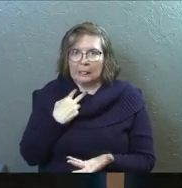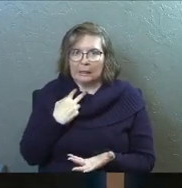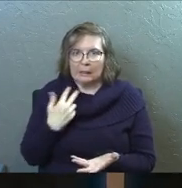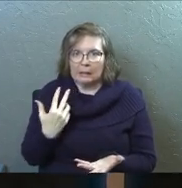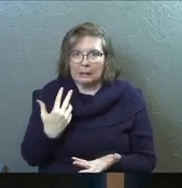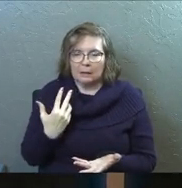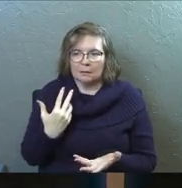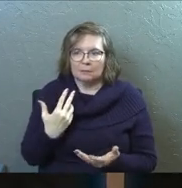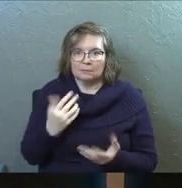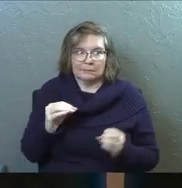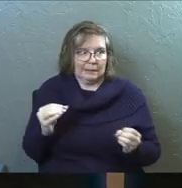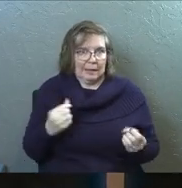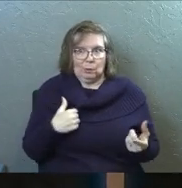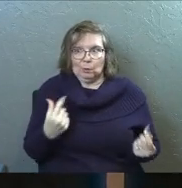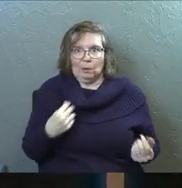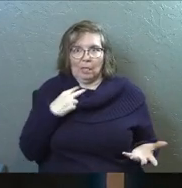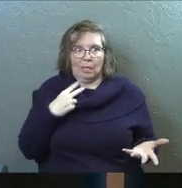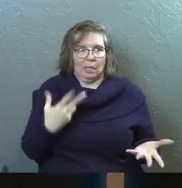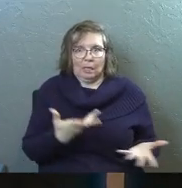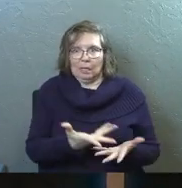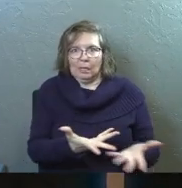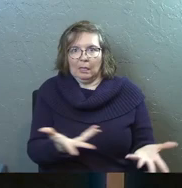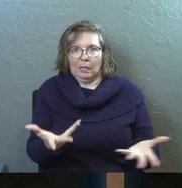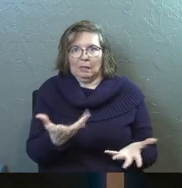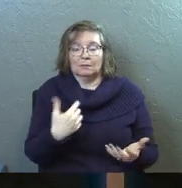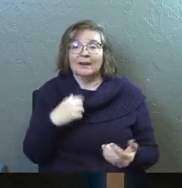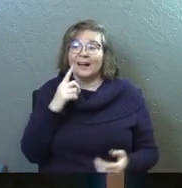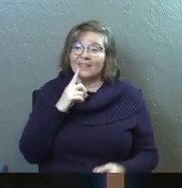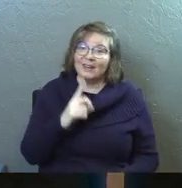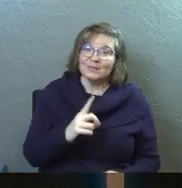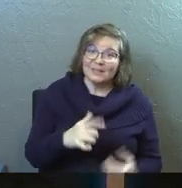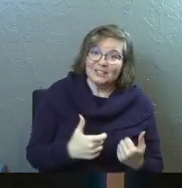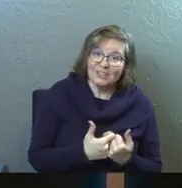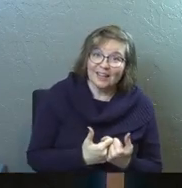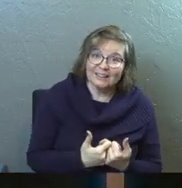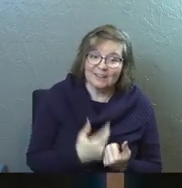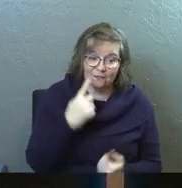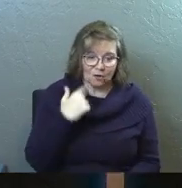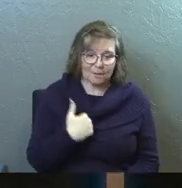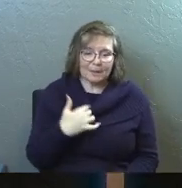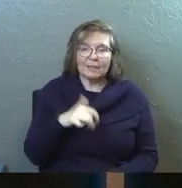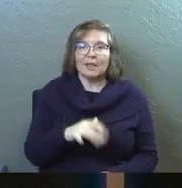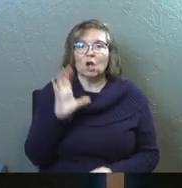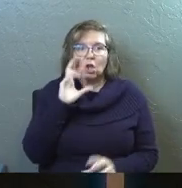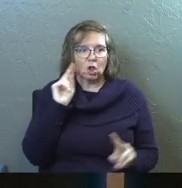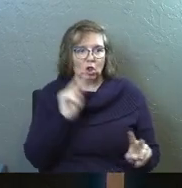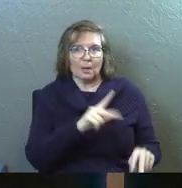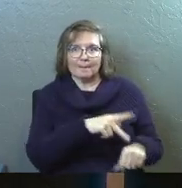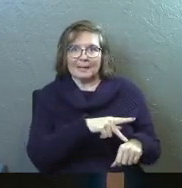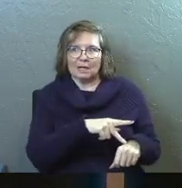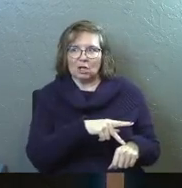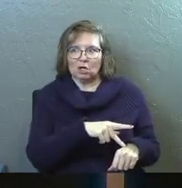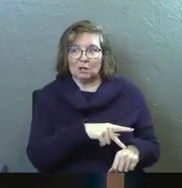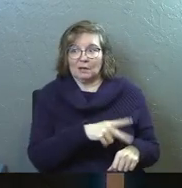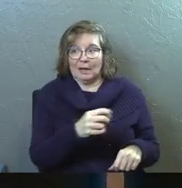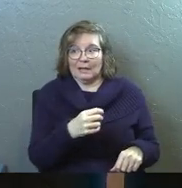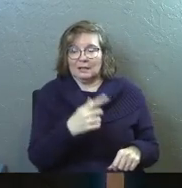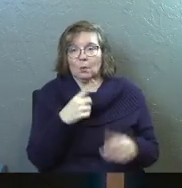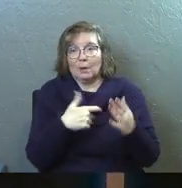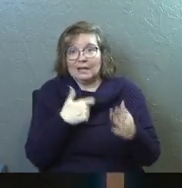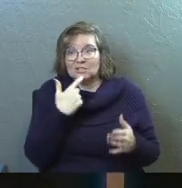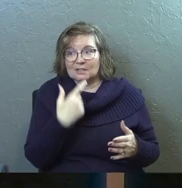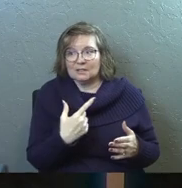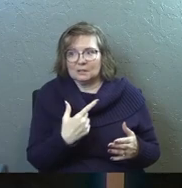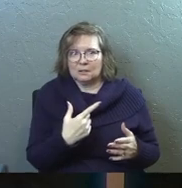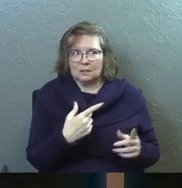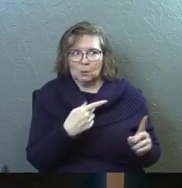Like, there's nothing we can do. And I think that's really challenging for me. They're looking at Peter and they're like, and it's kind of what I